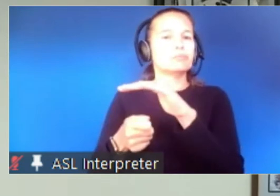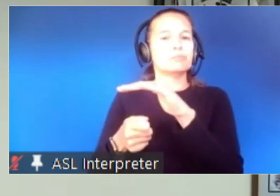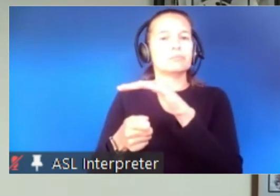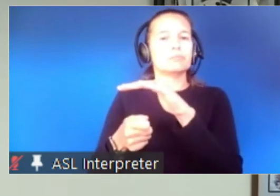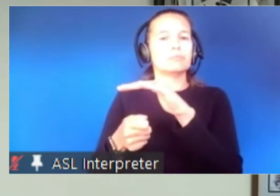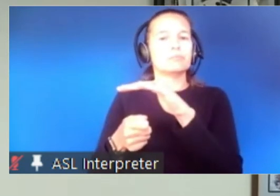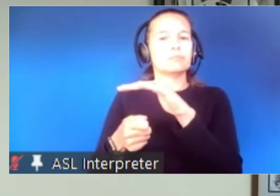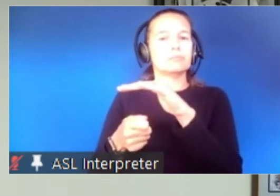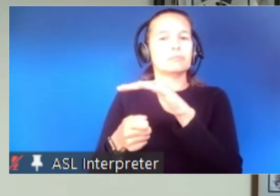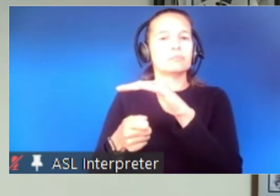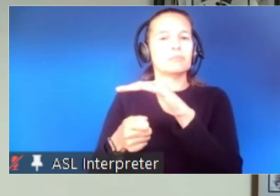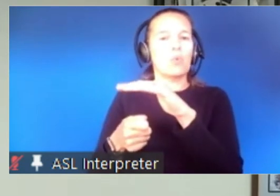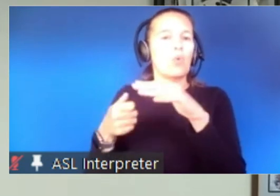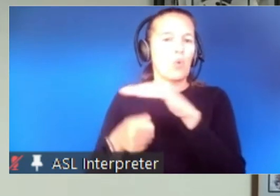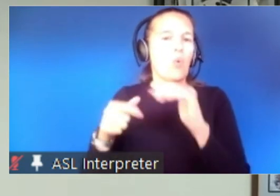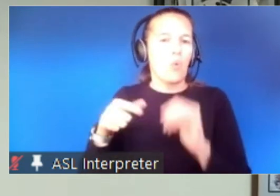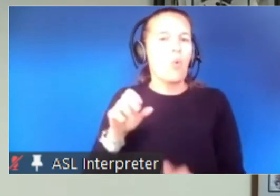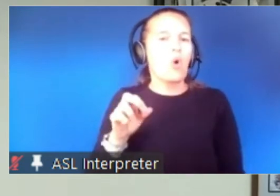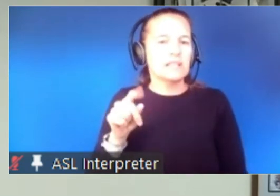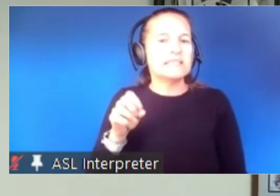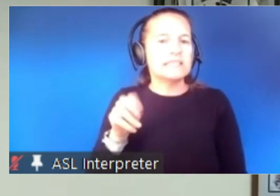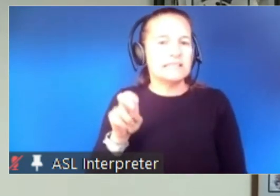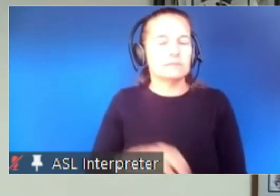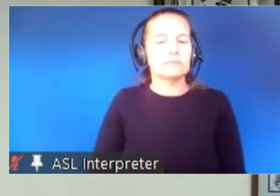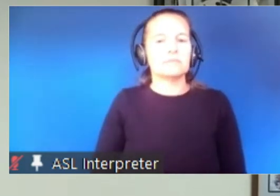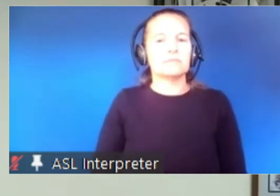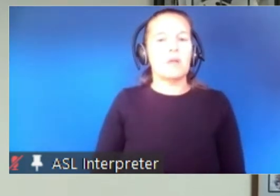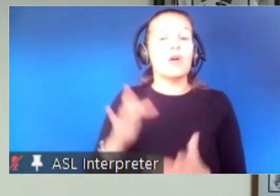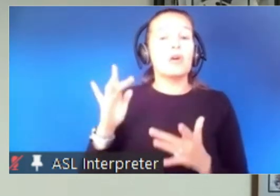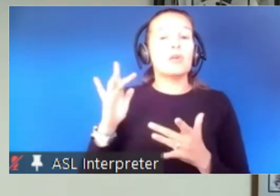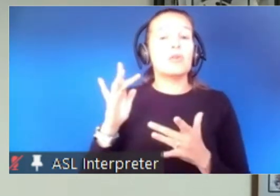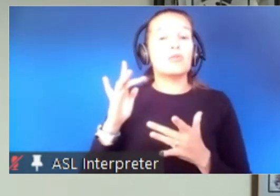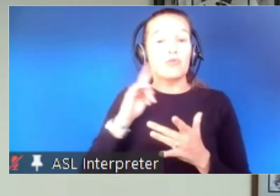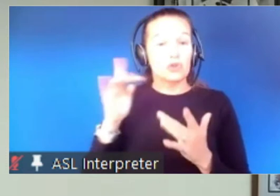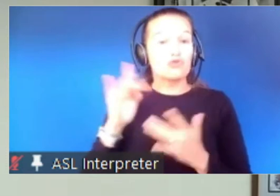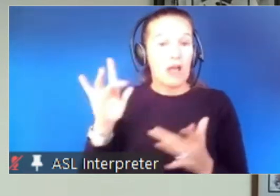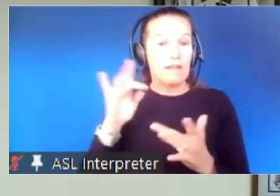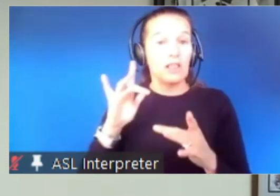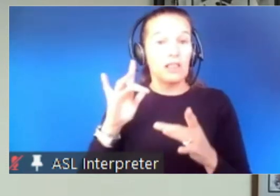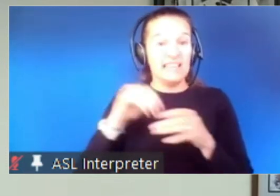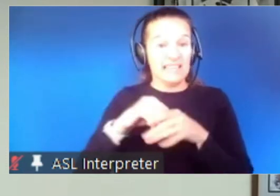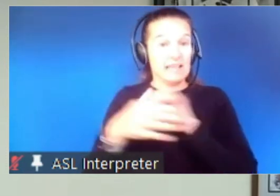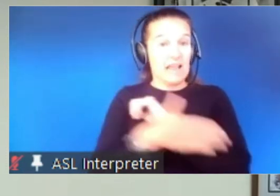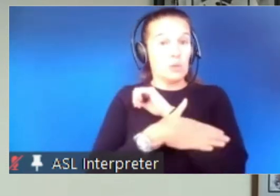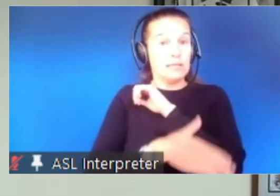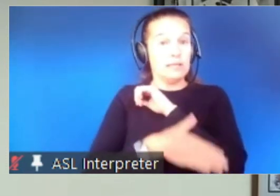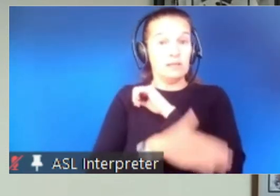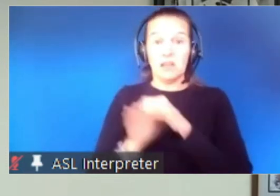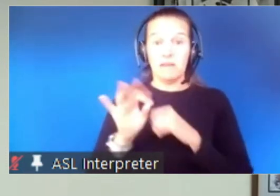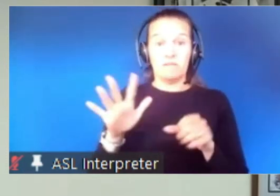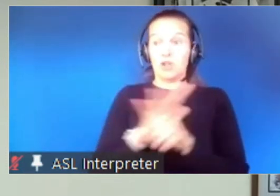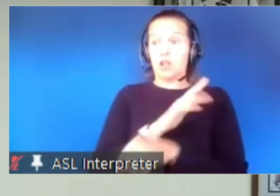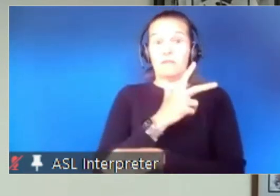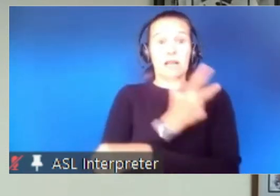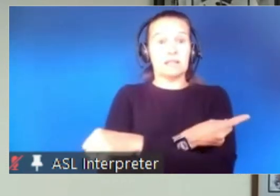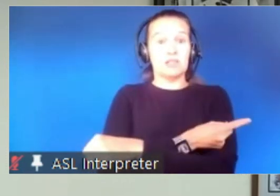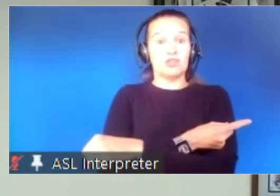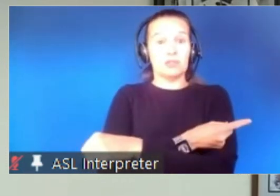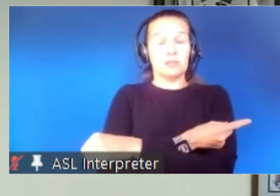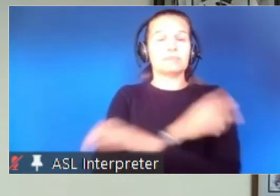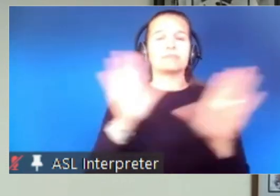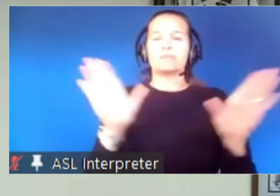travel for in county if fully vaccinated there's no need to